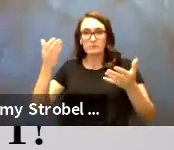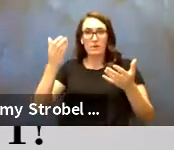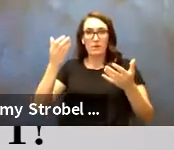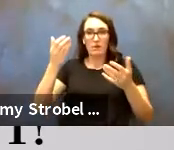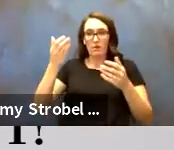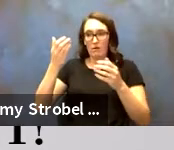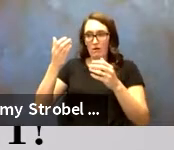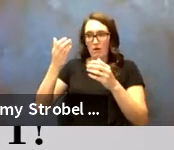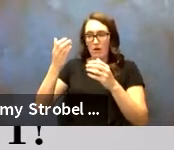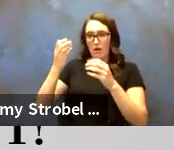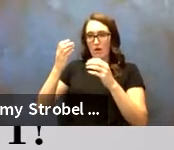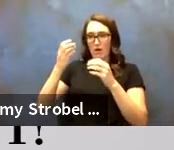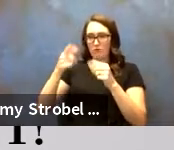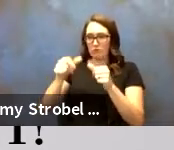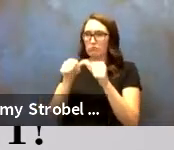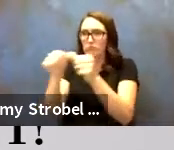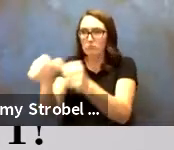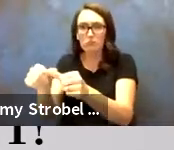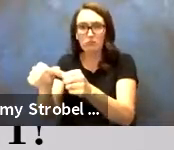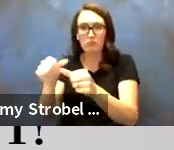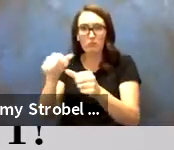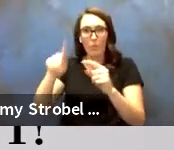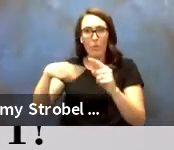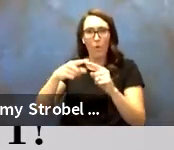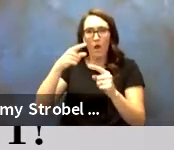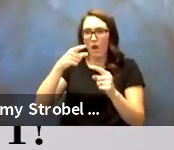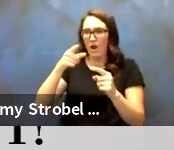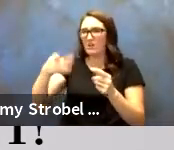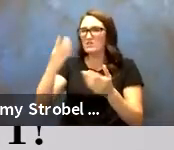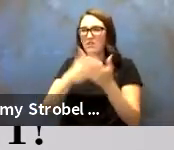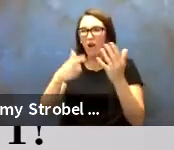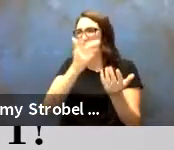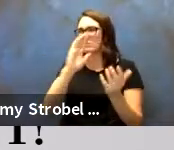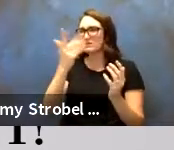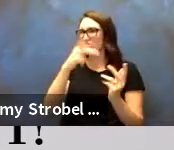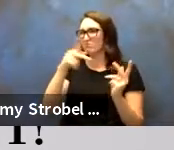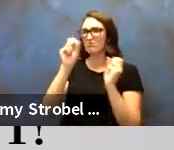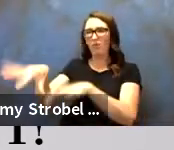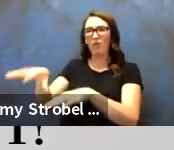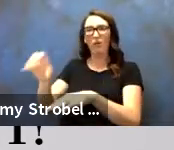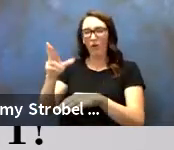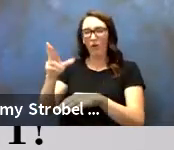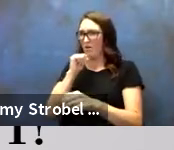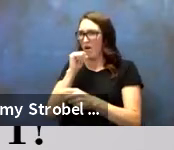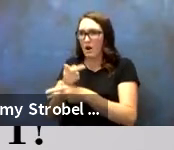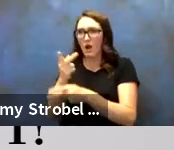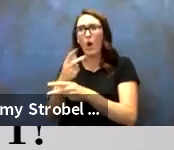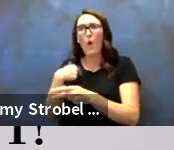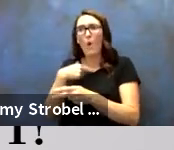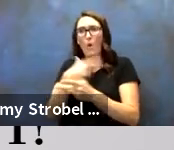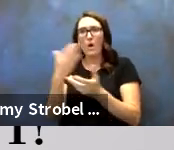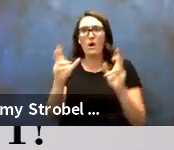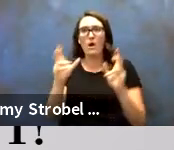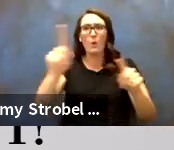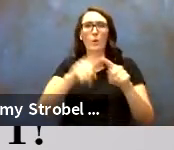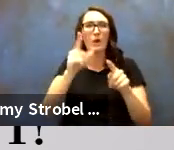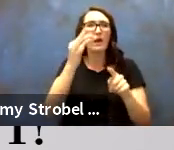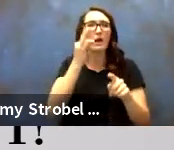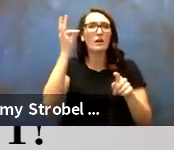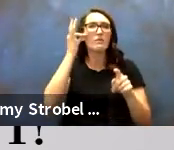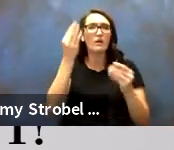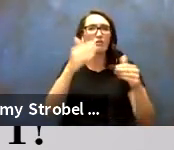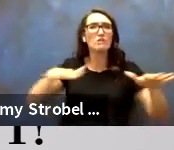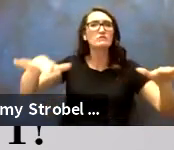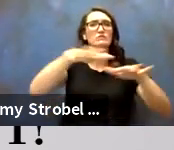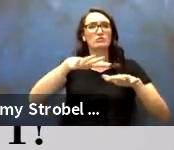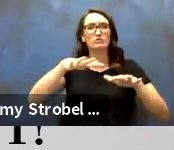repatriate and get those burial items back to our Indian reservations and our Indian